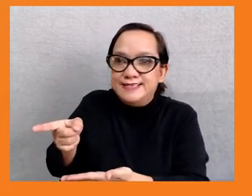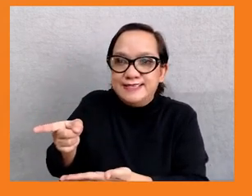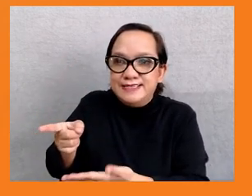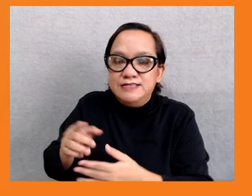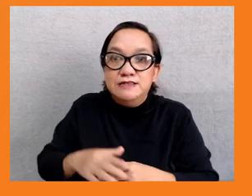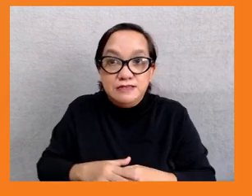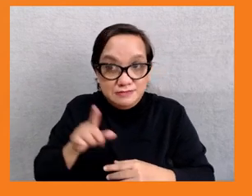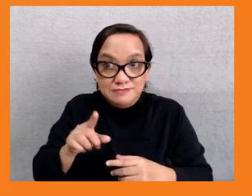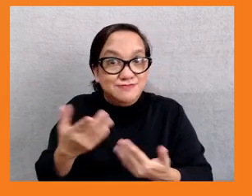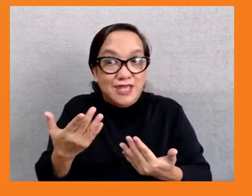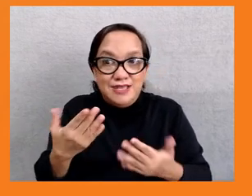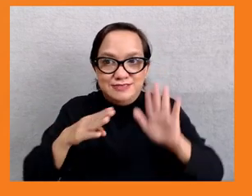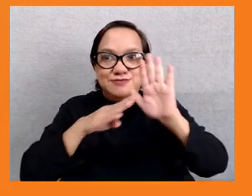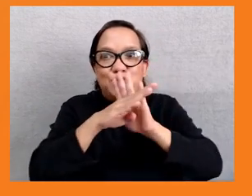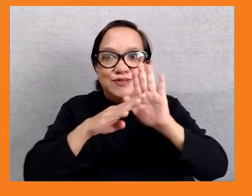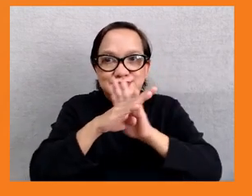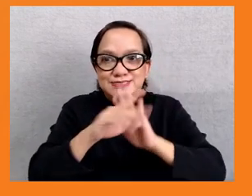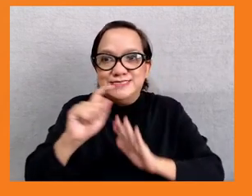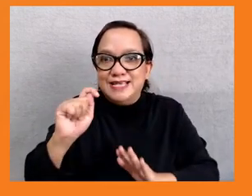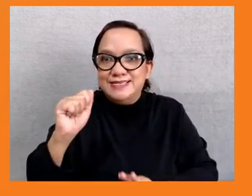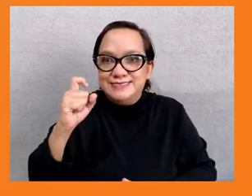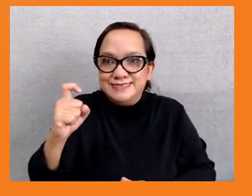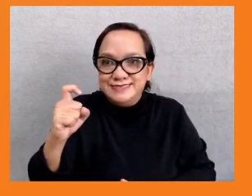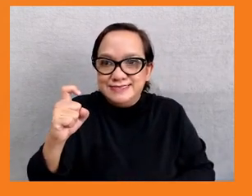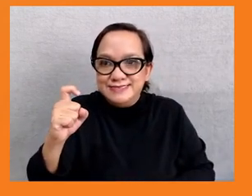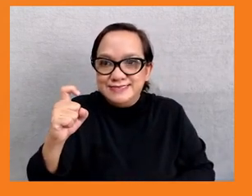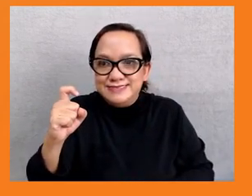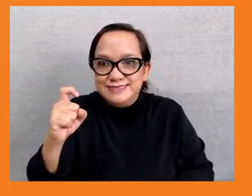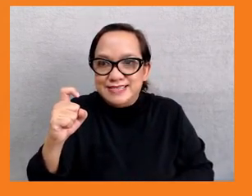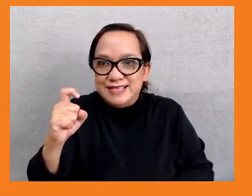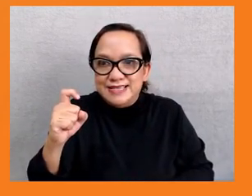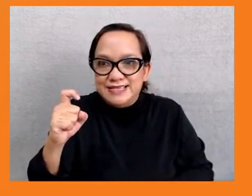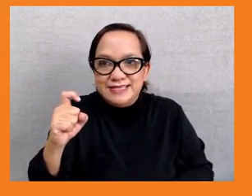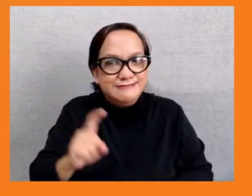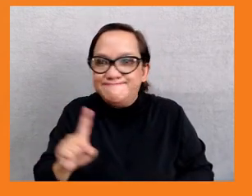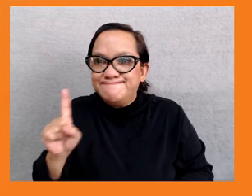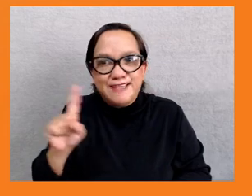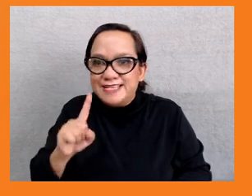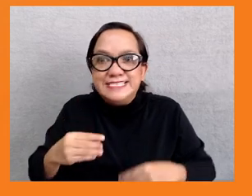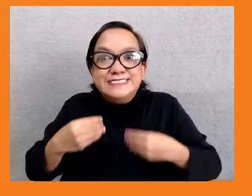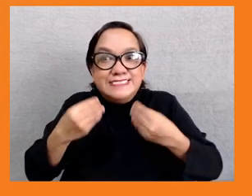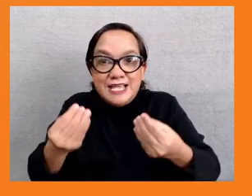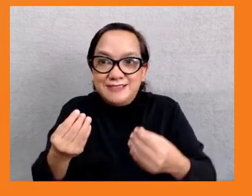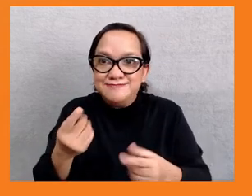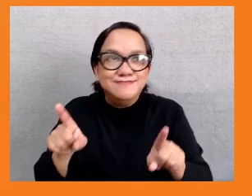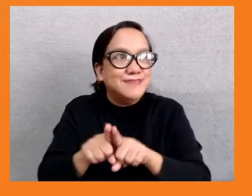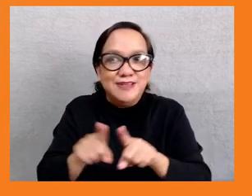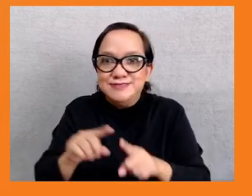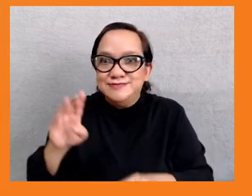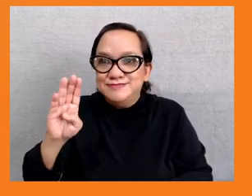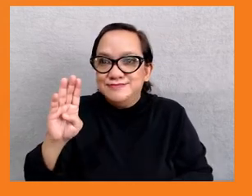discourage incentives. There is virtually no evidence to support that. Even the